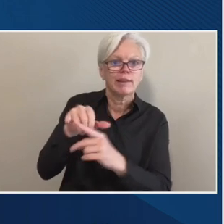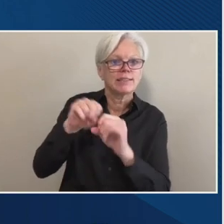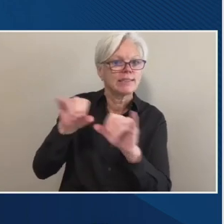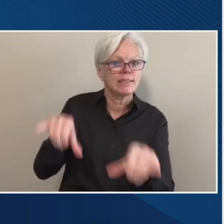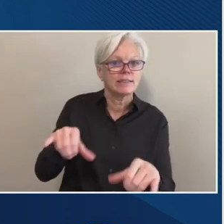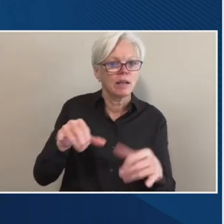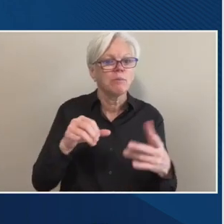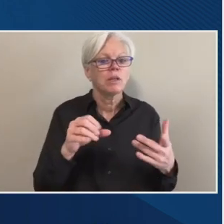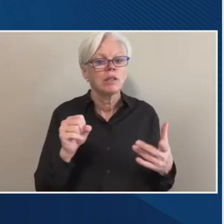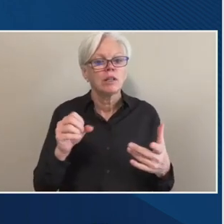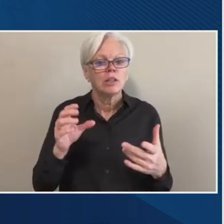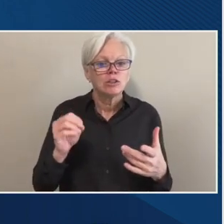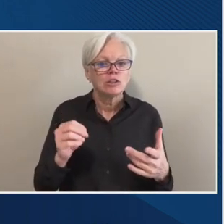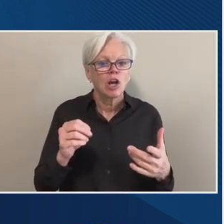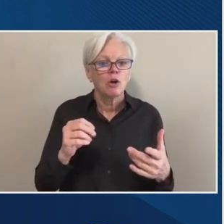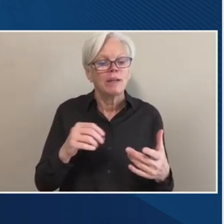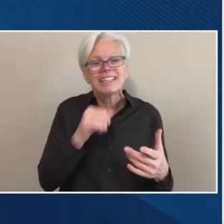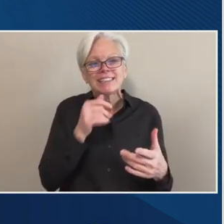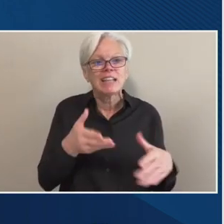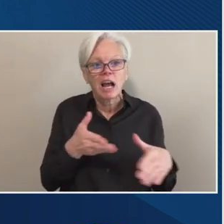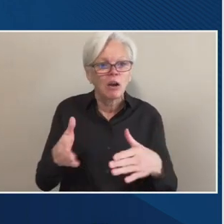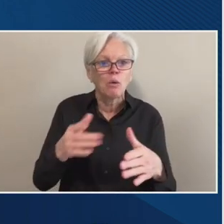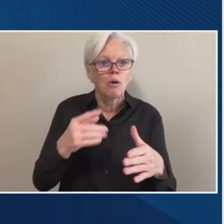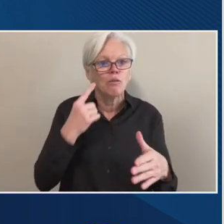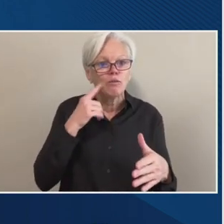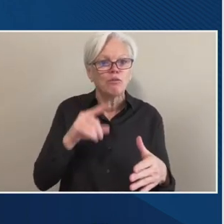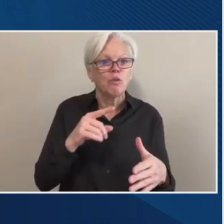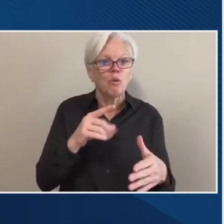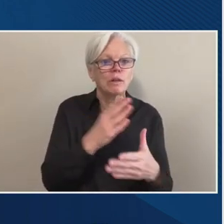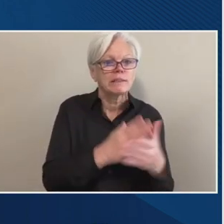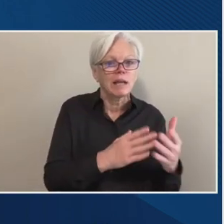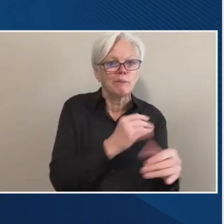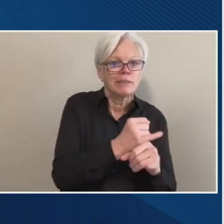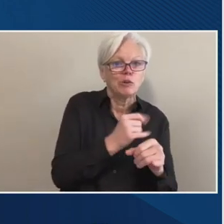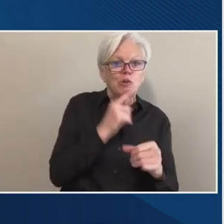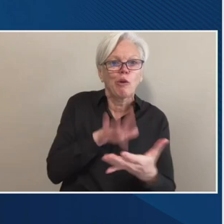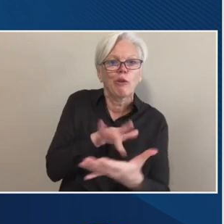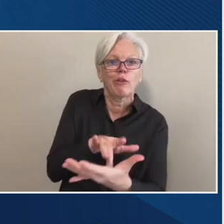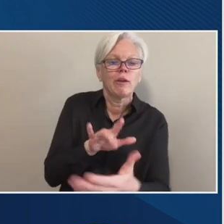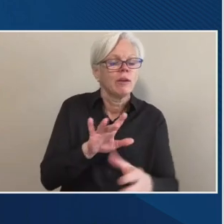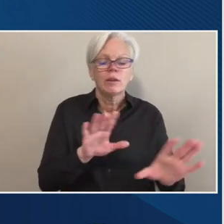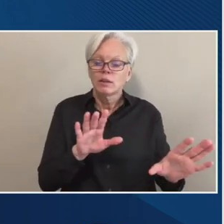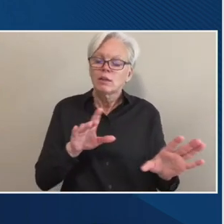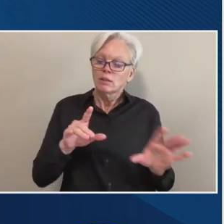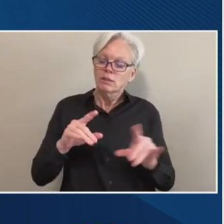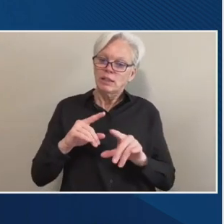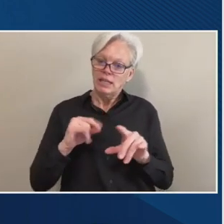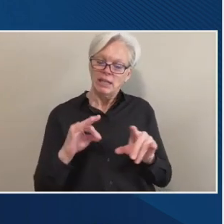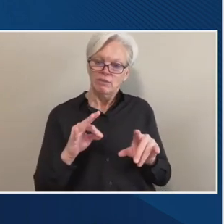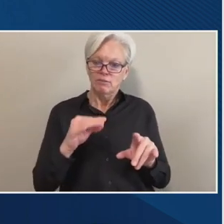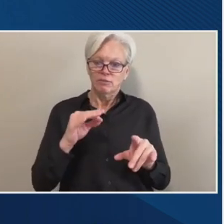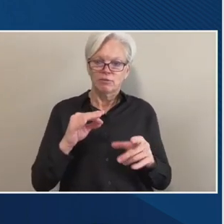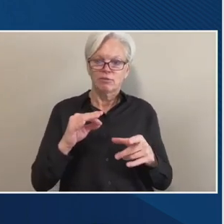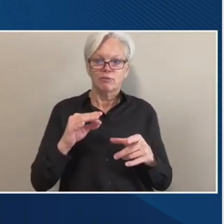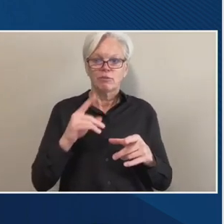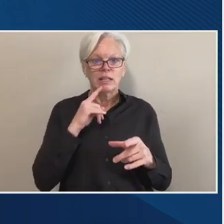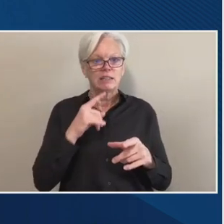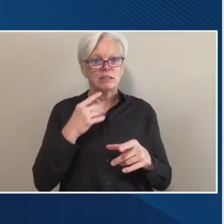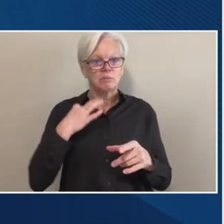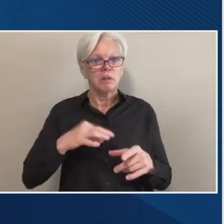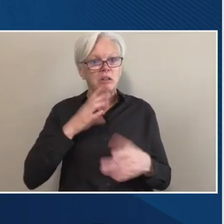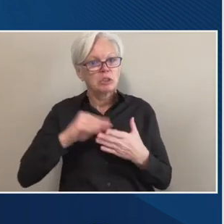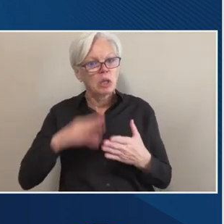institutional gain by predatory institutions, I would think the department would want to keep this. That's just